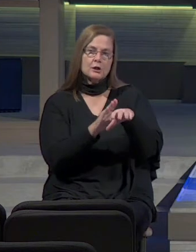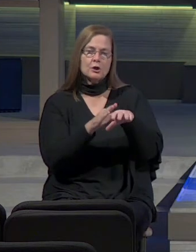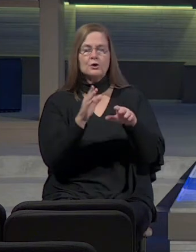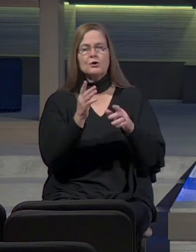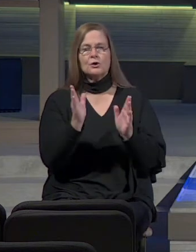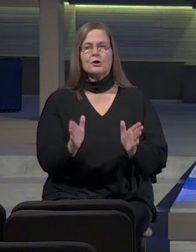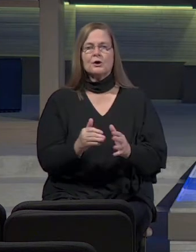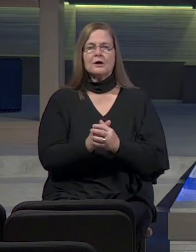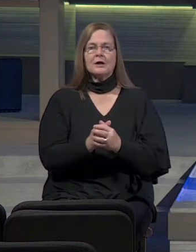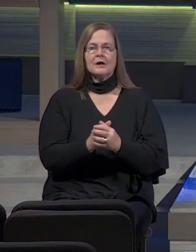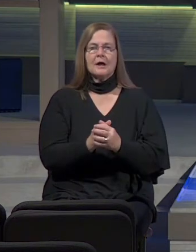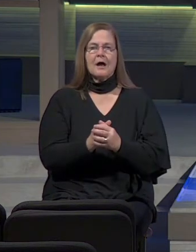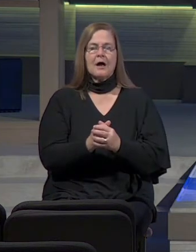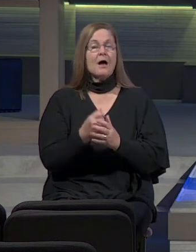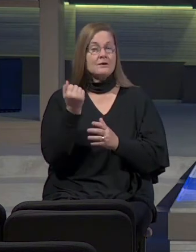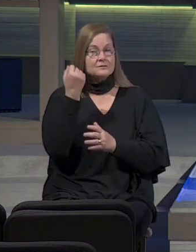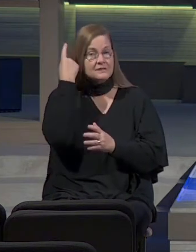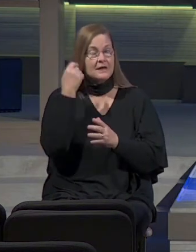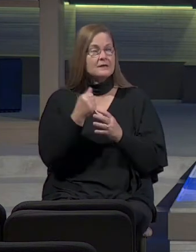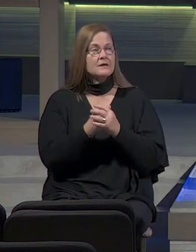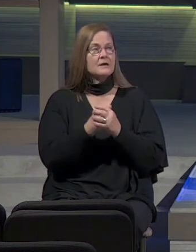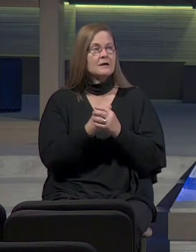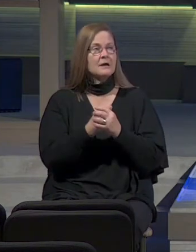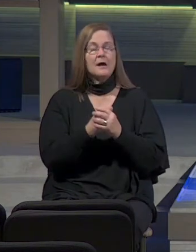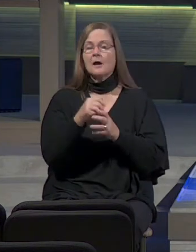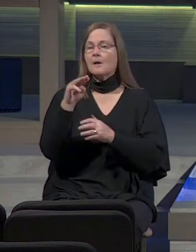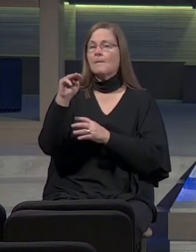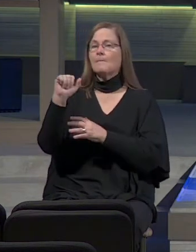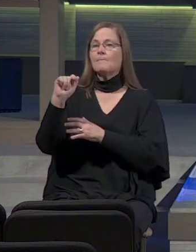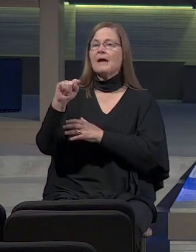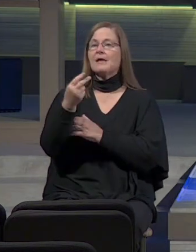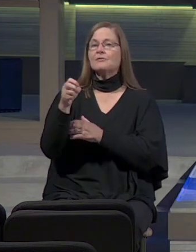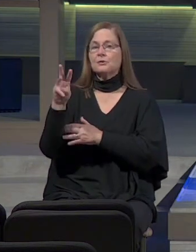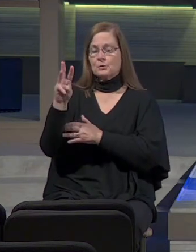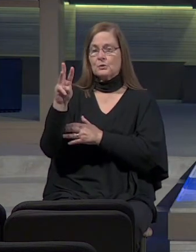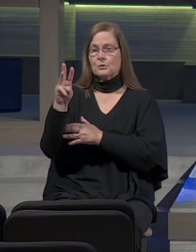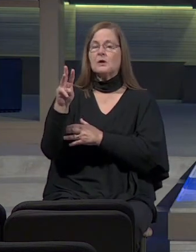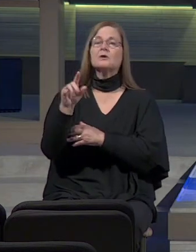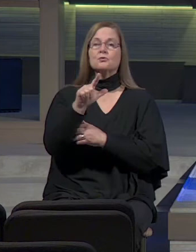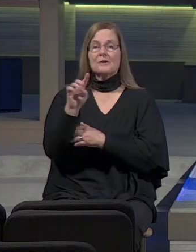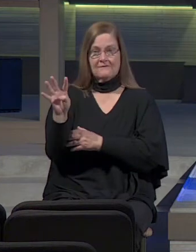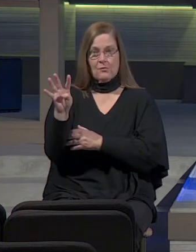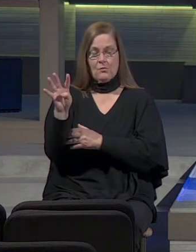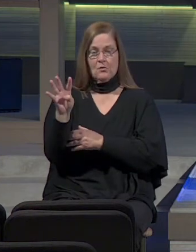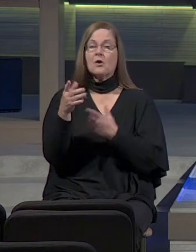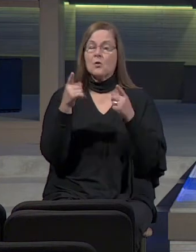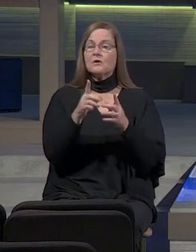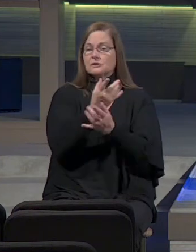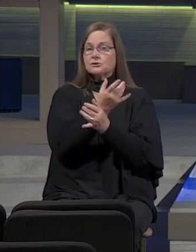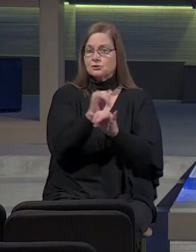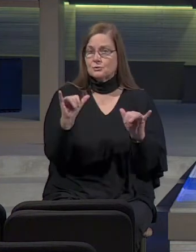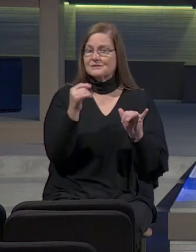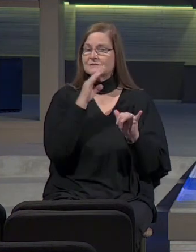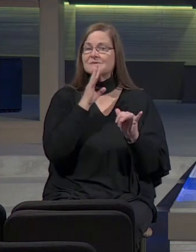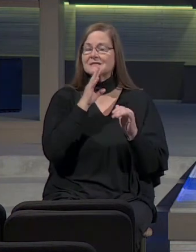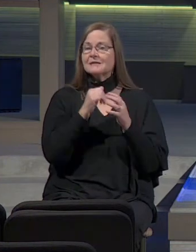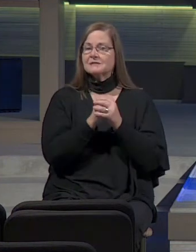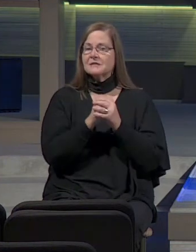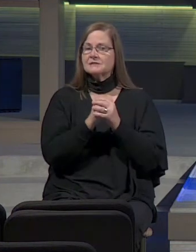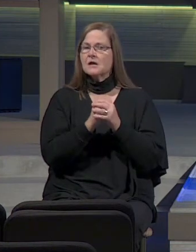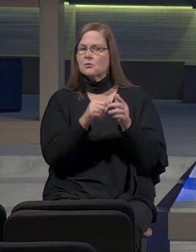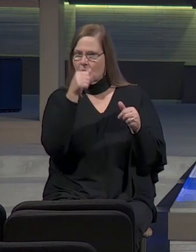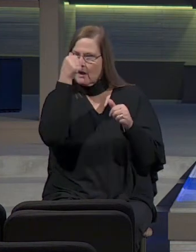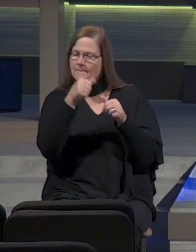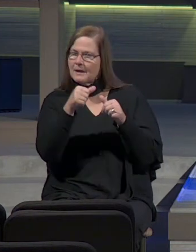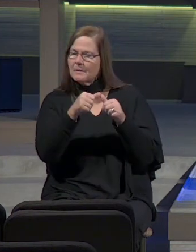Bear in mind, by the way, what is it, Matthew, Matthew 24, right, when Yeshua is speaking and he says, hey, keep in mind the parable of